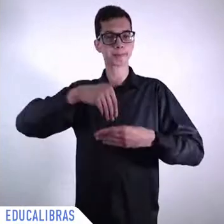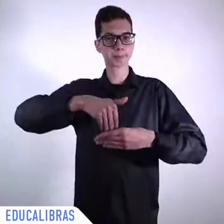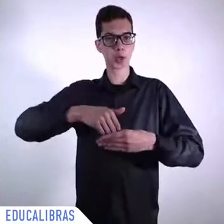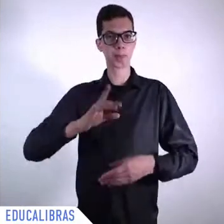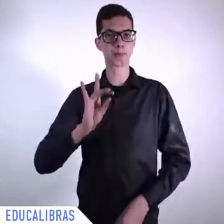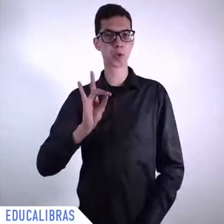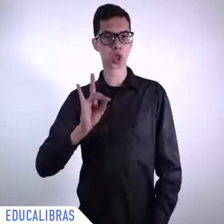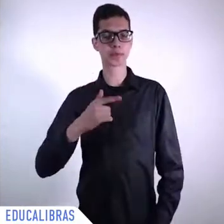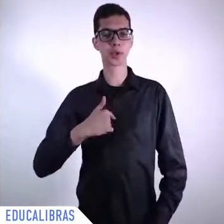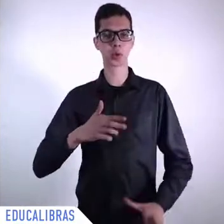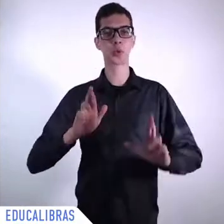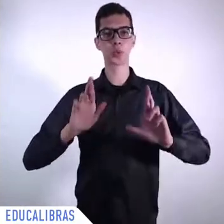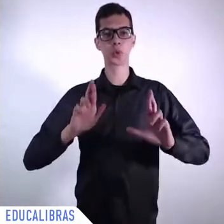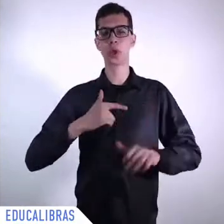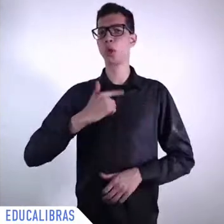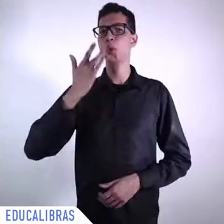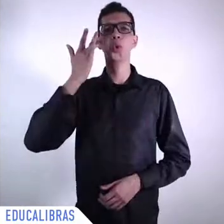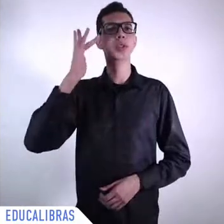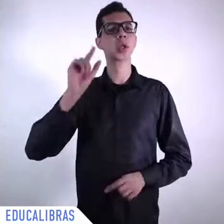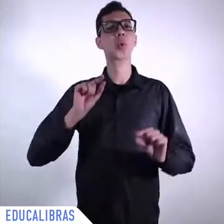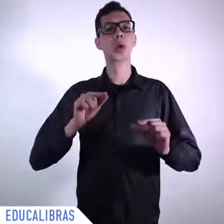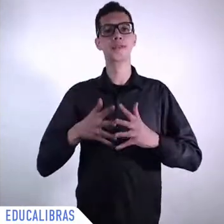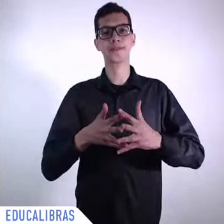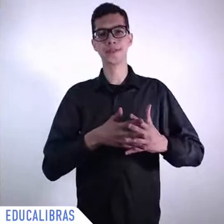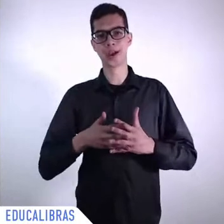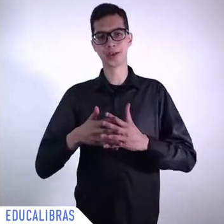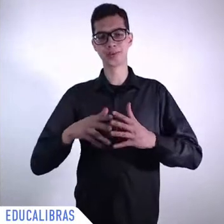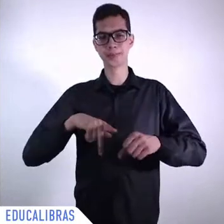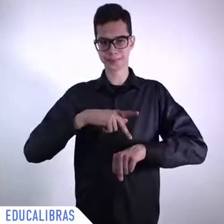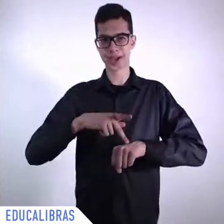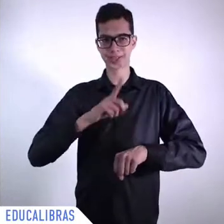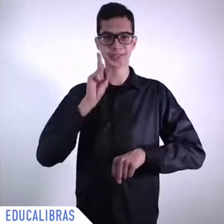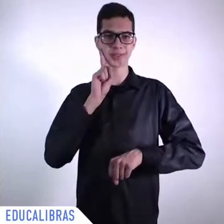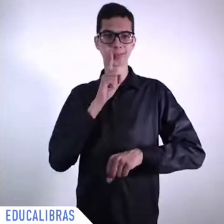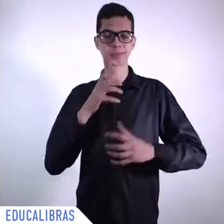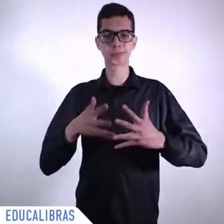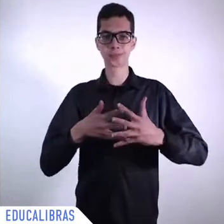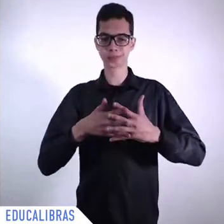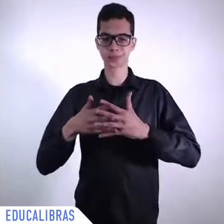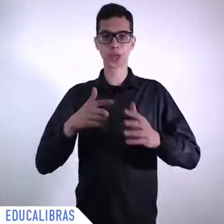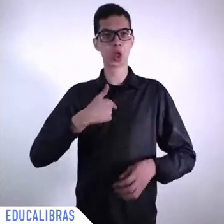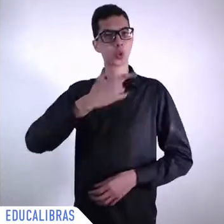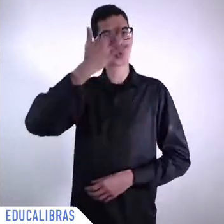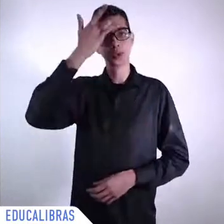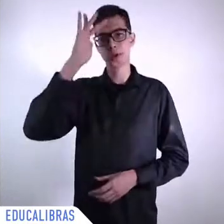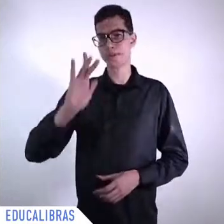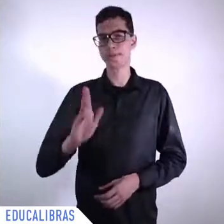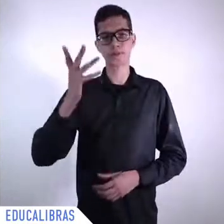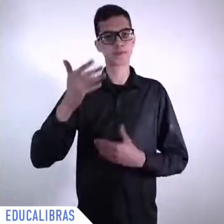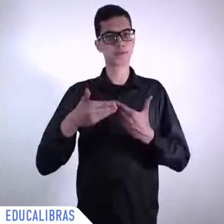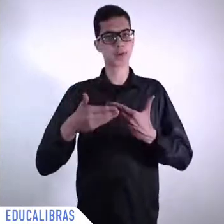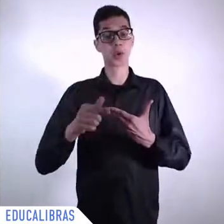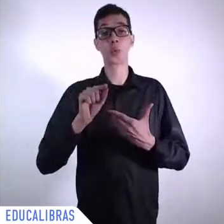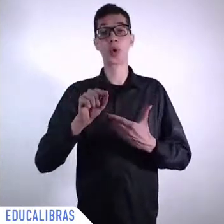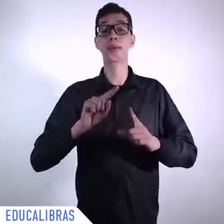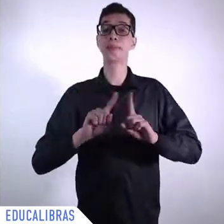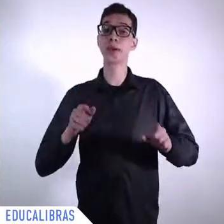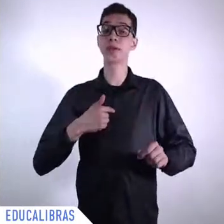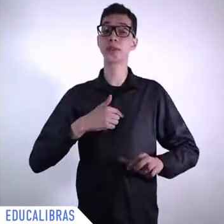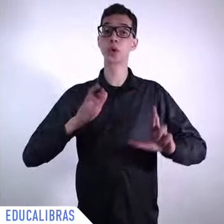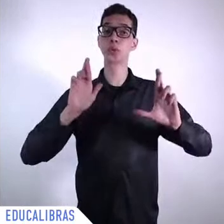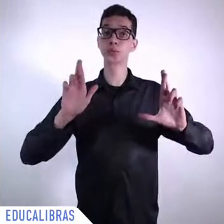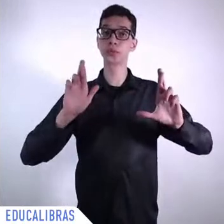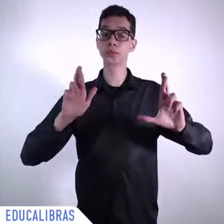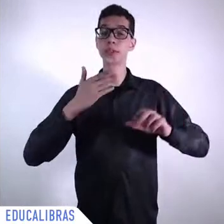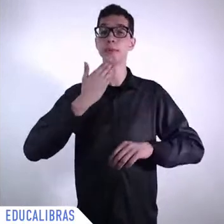some hope that things may improve. And all that, of course, comes together with an increased